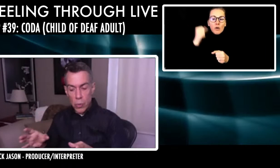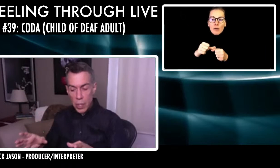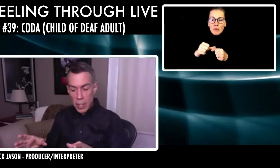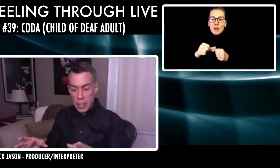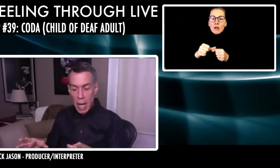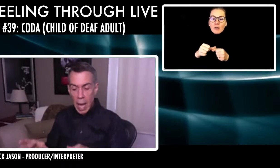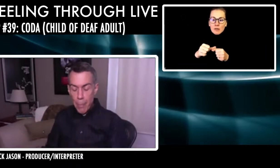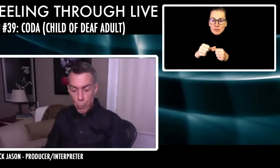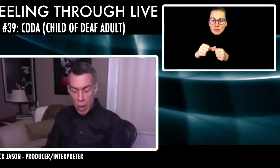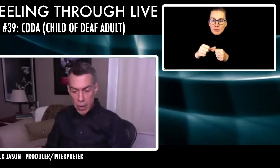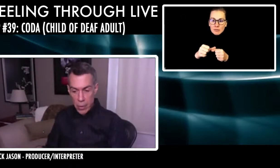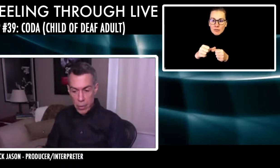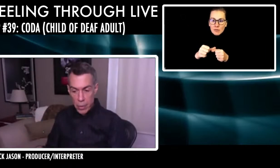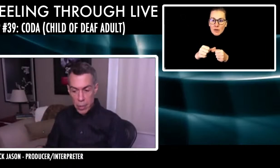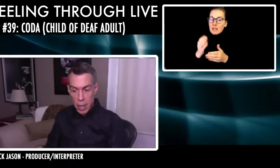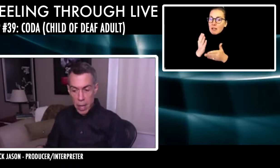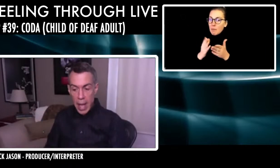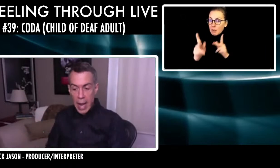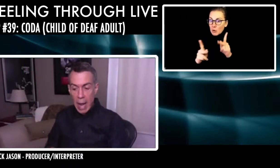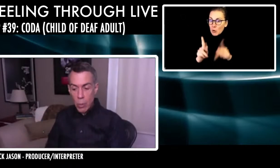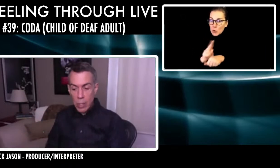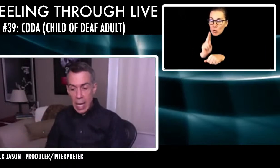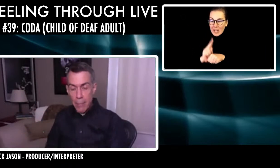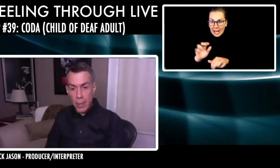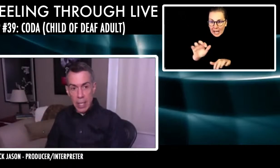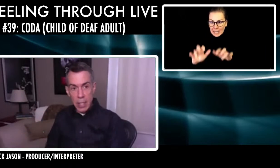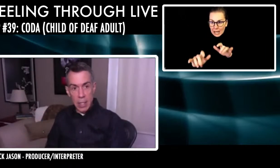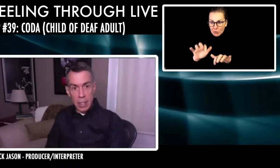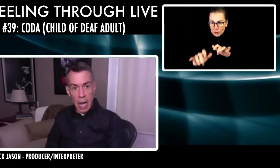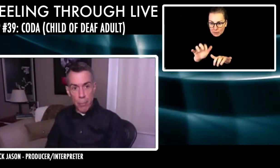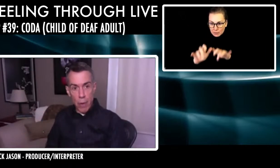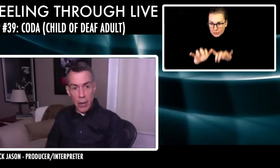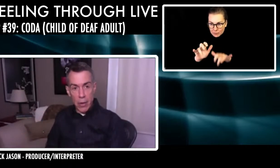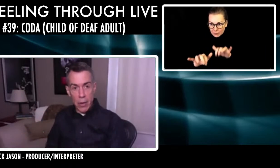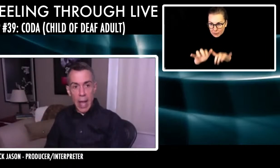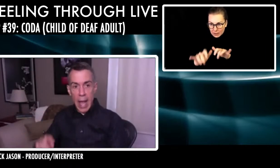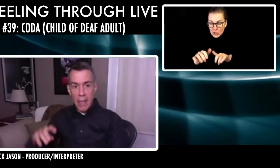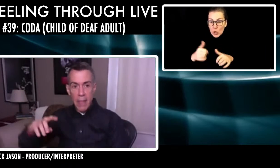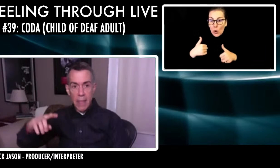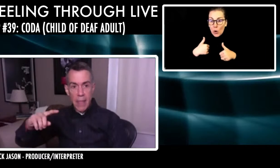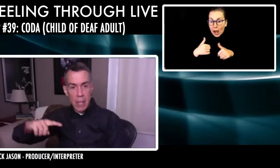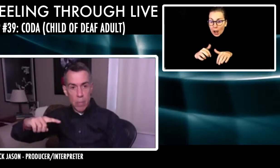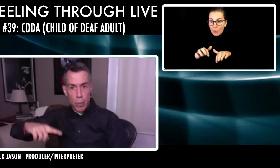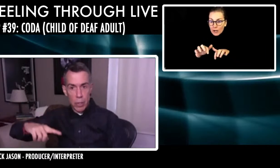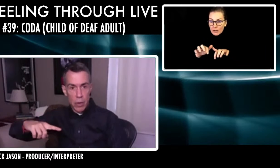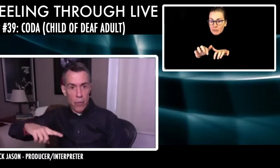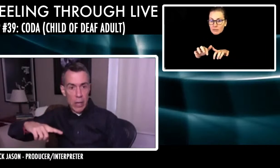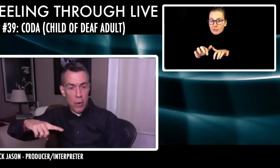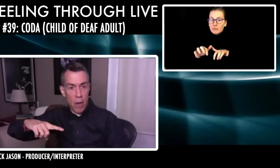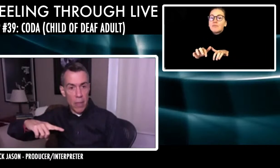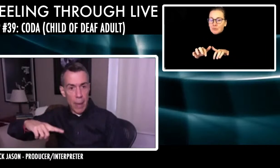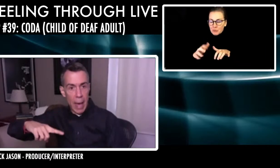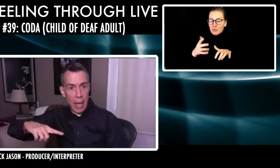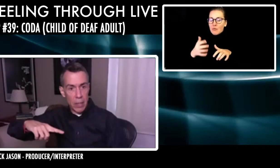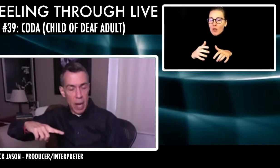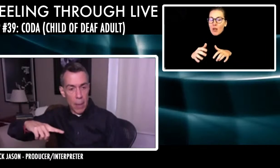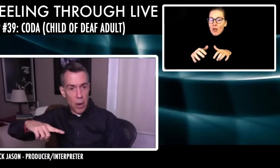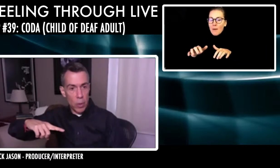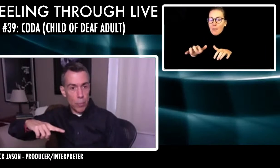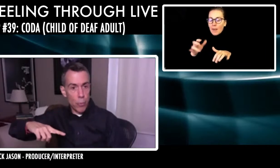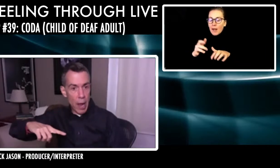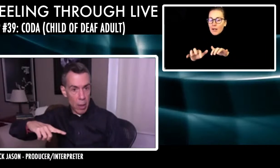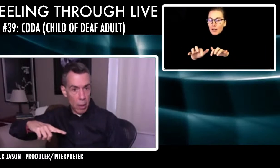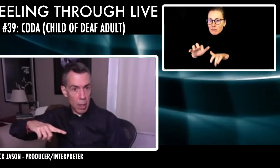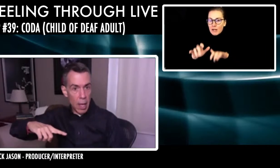used a typewriter and I would type into the typewriter and then they put their finger on the back of the